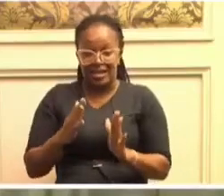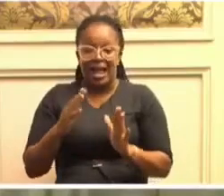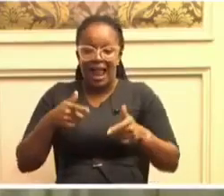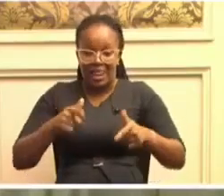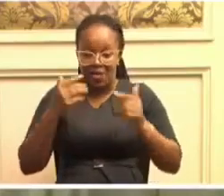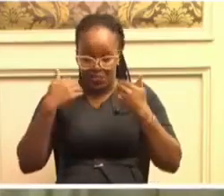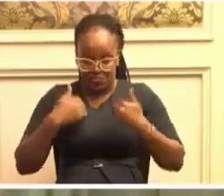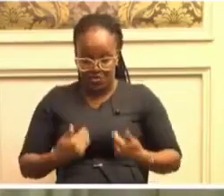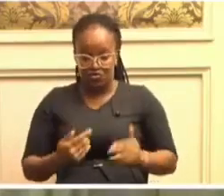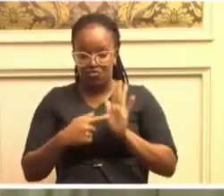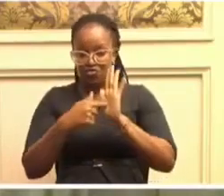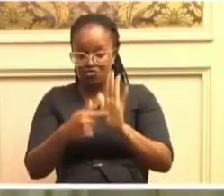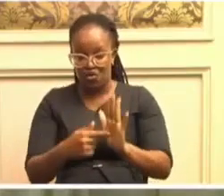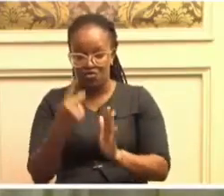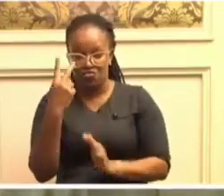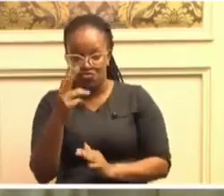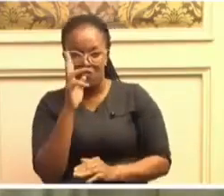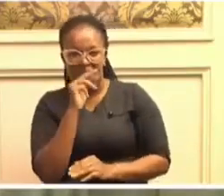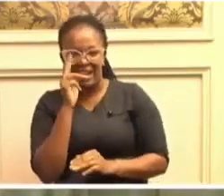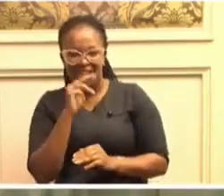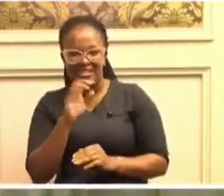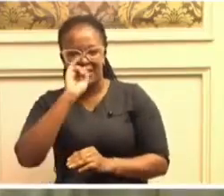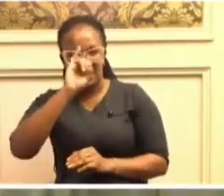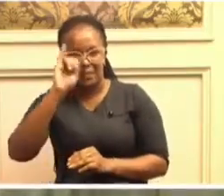that exemplify what is happening.